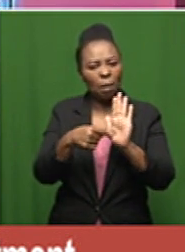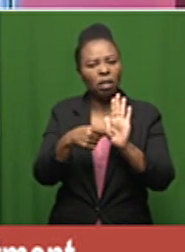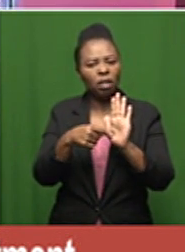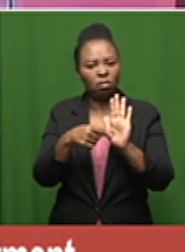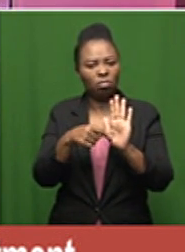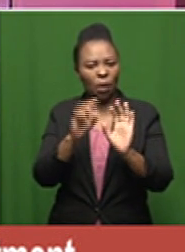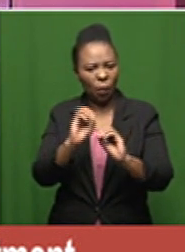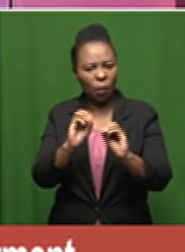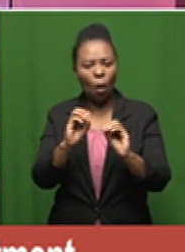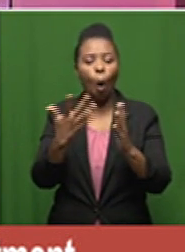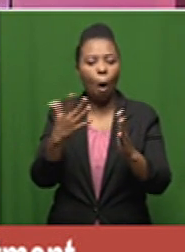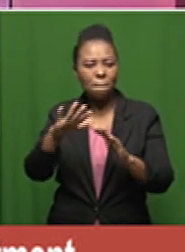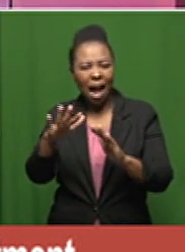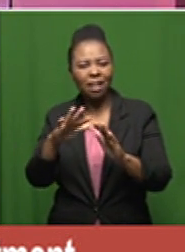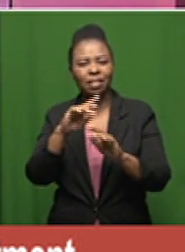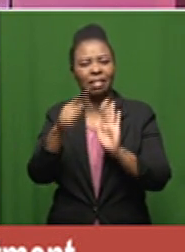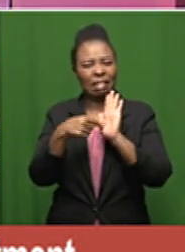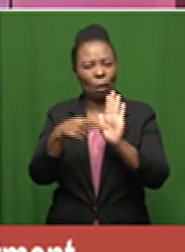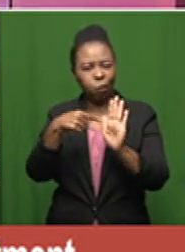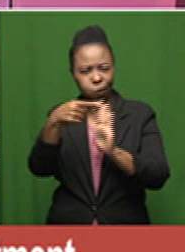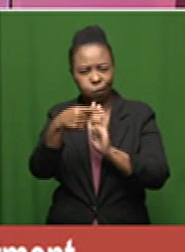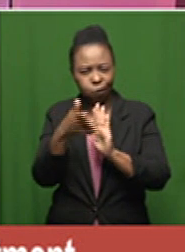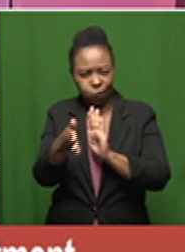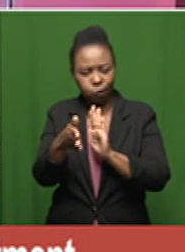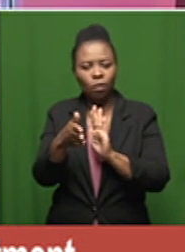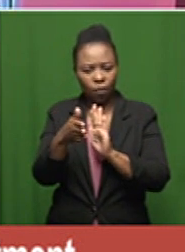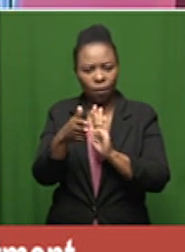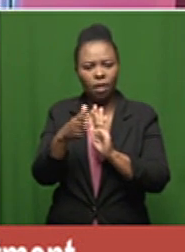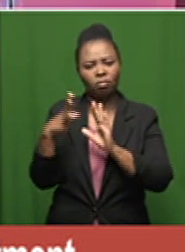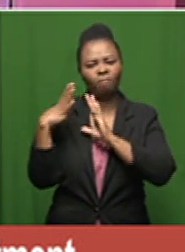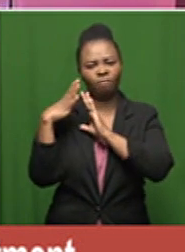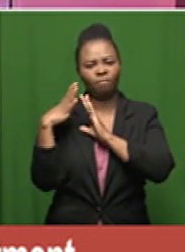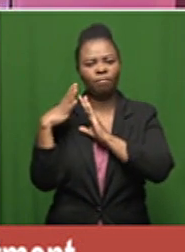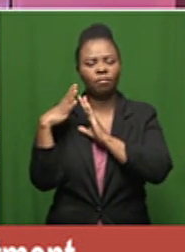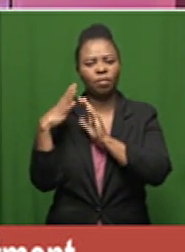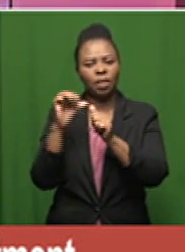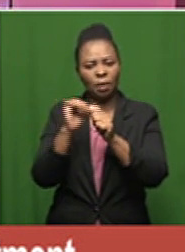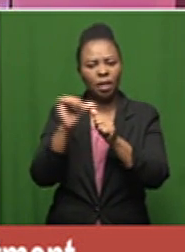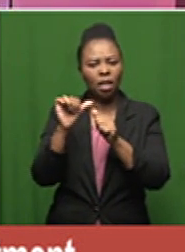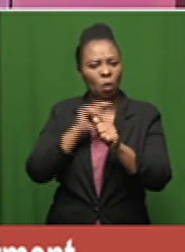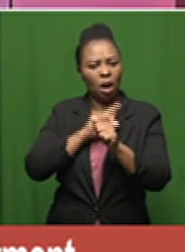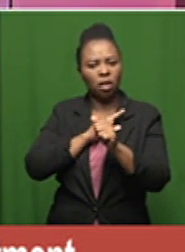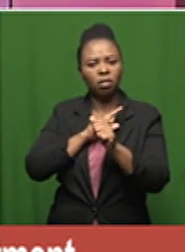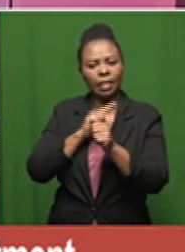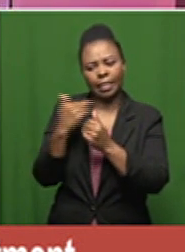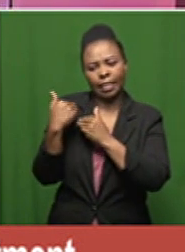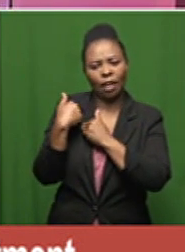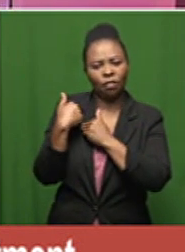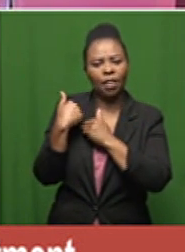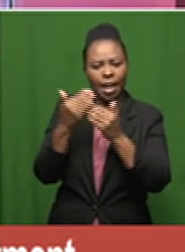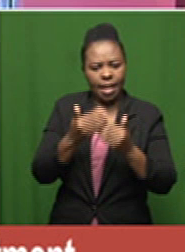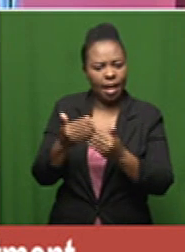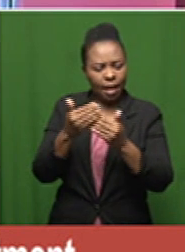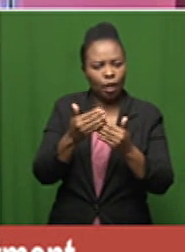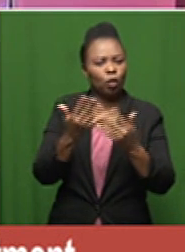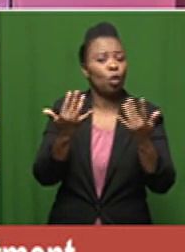implemented to ameliorate the health system's burden whilst maintaining the safety and effectiveness of care well